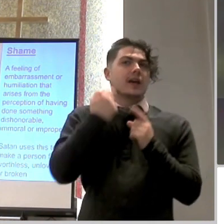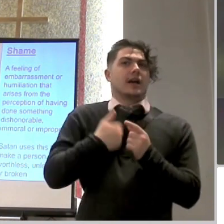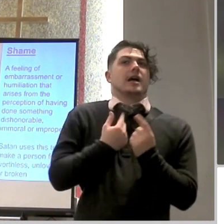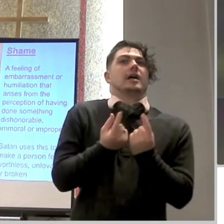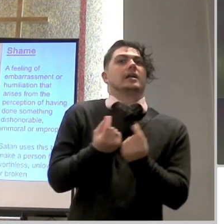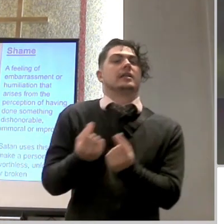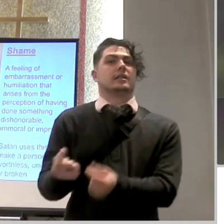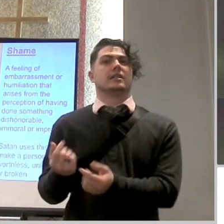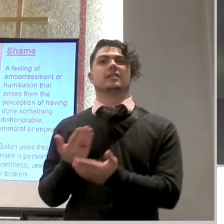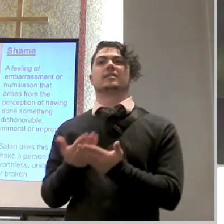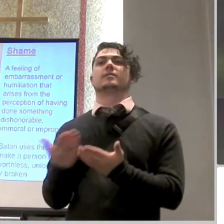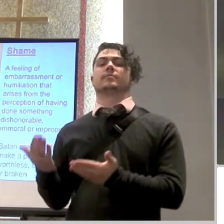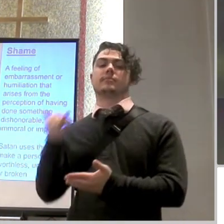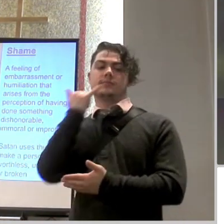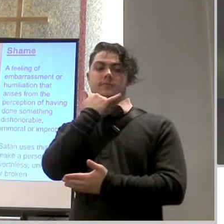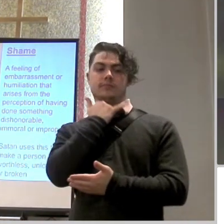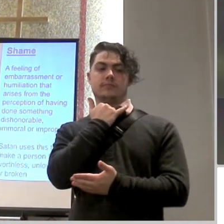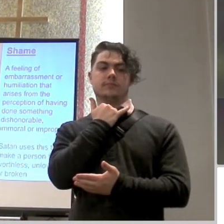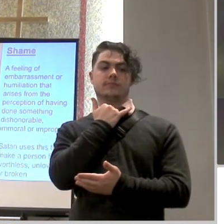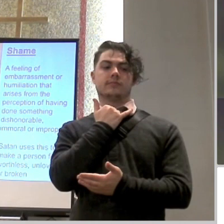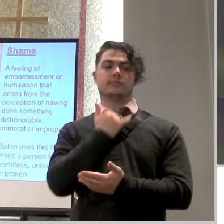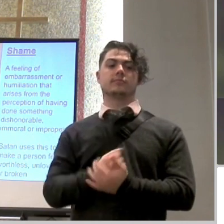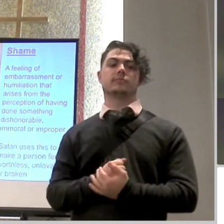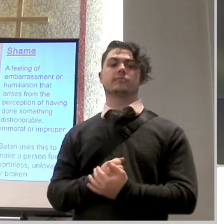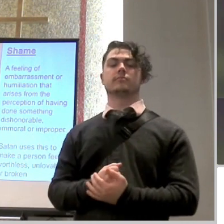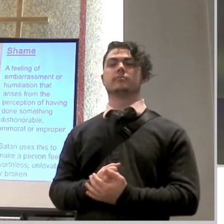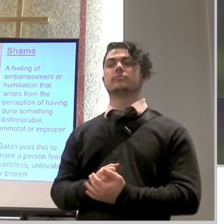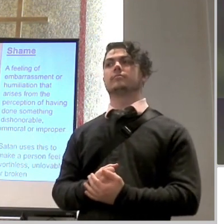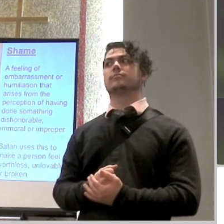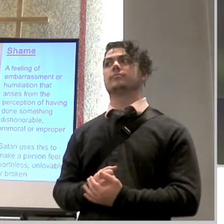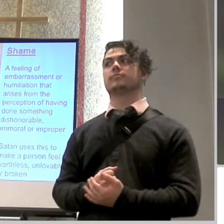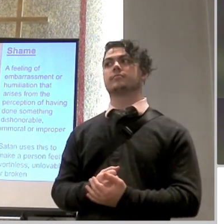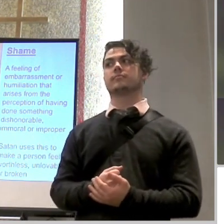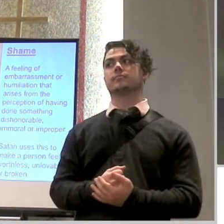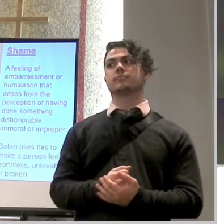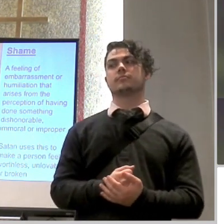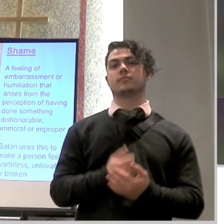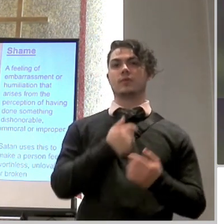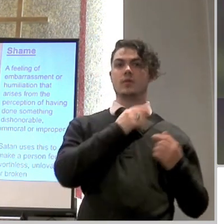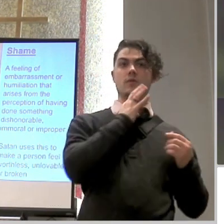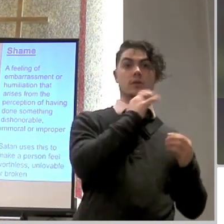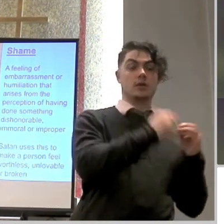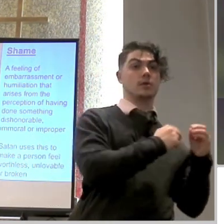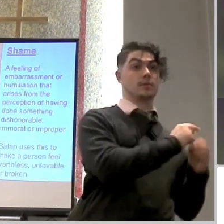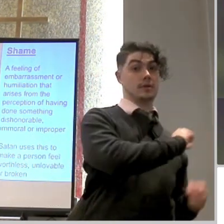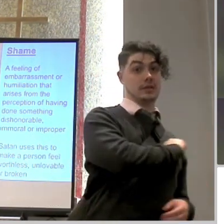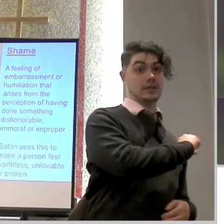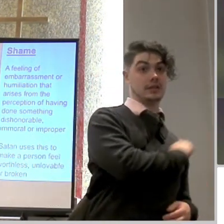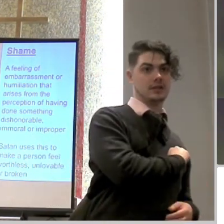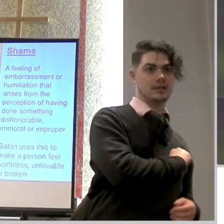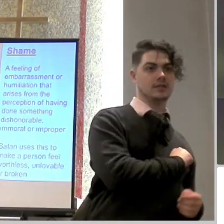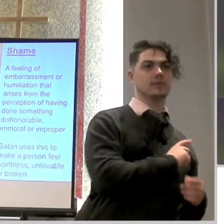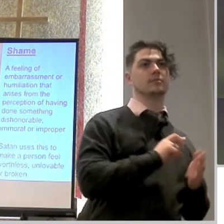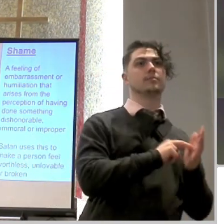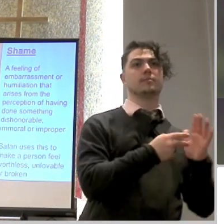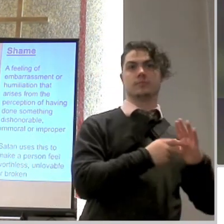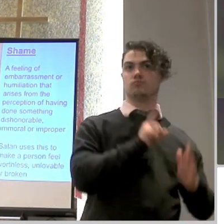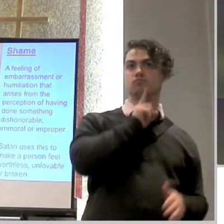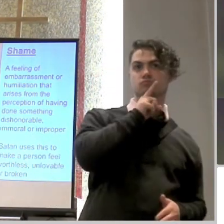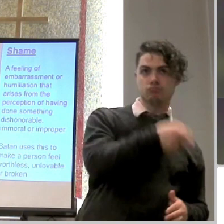dishonorable immoral or improper right so it's a perception we just went from the objective to the subjective